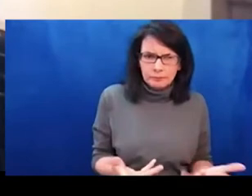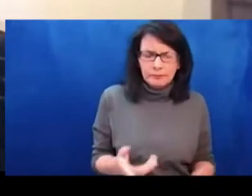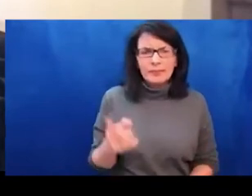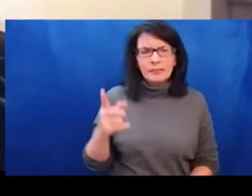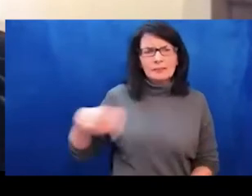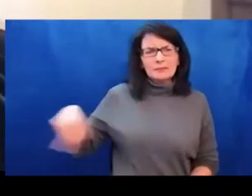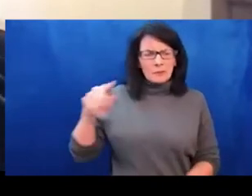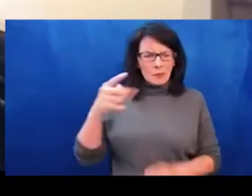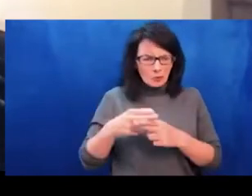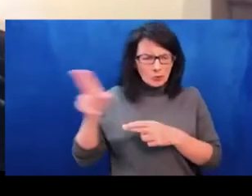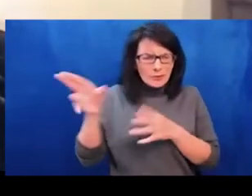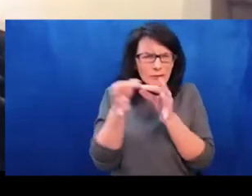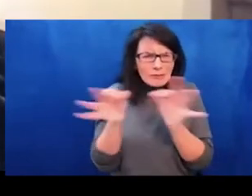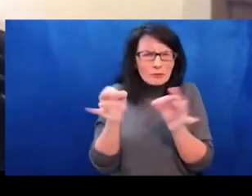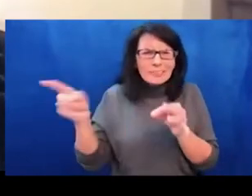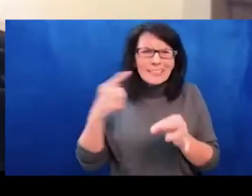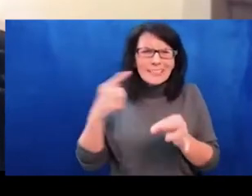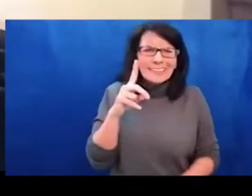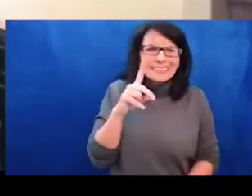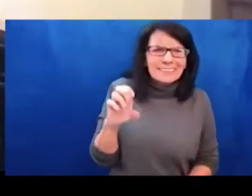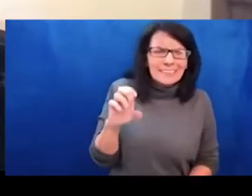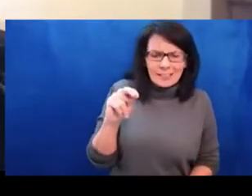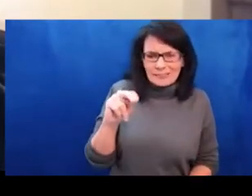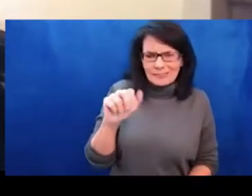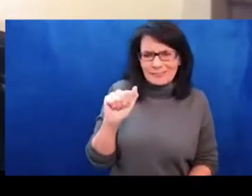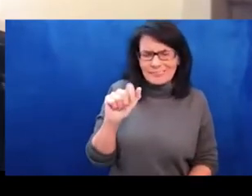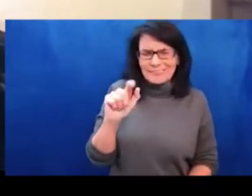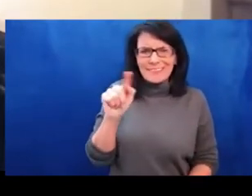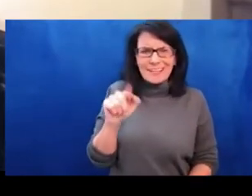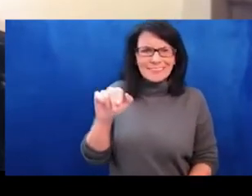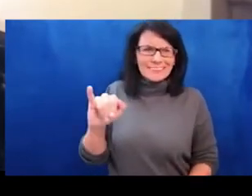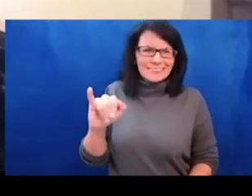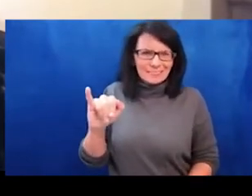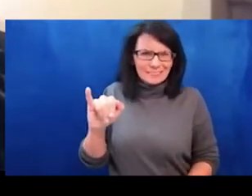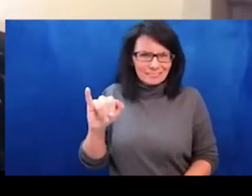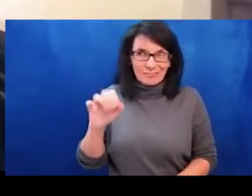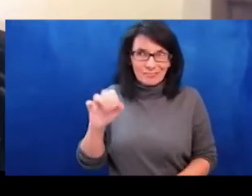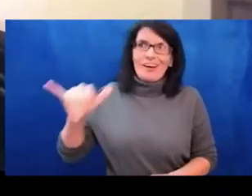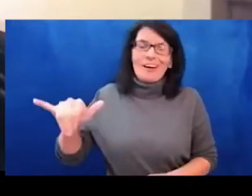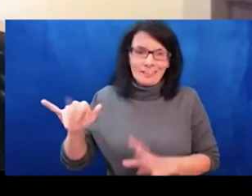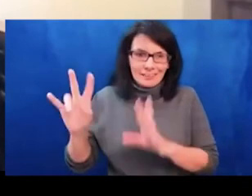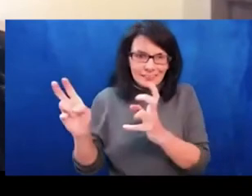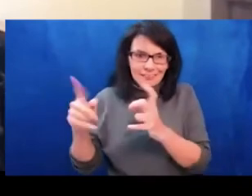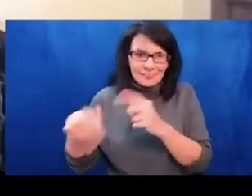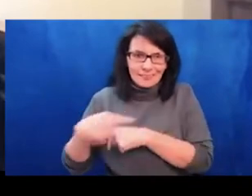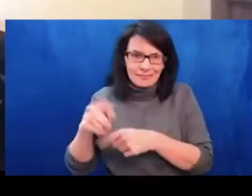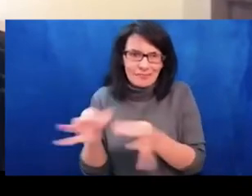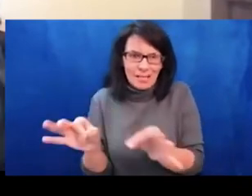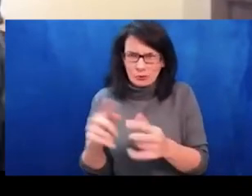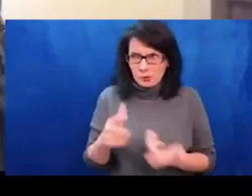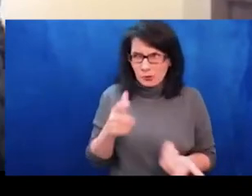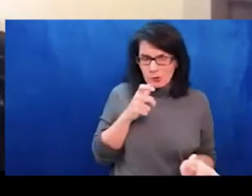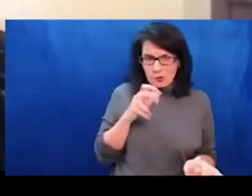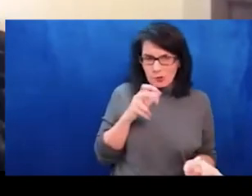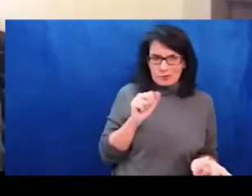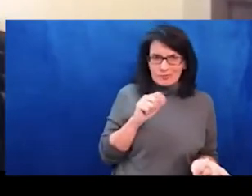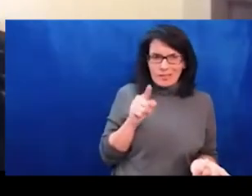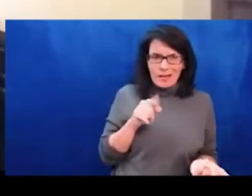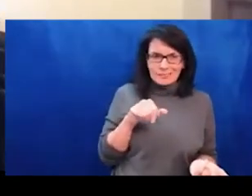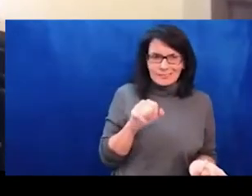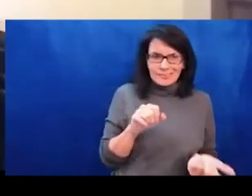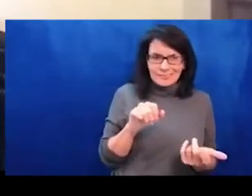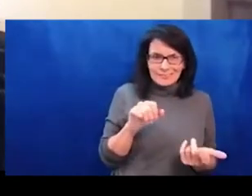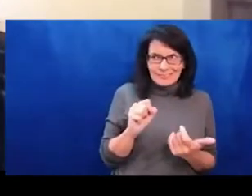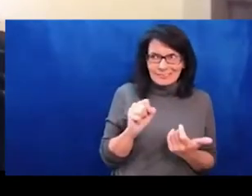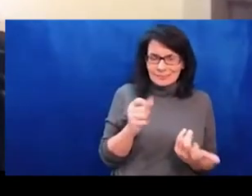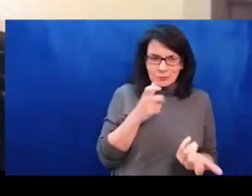undermining the notion of what it means to be Ukrainian, and that is shaped by race, nation, and ethnicity, right? So these things aren't separate entities